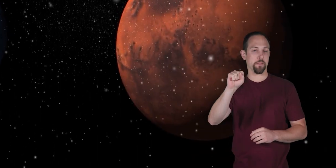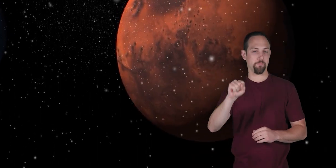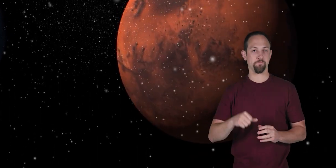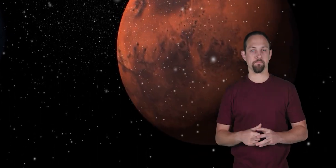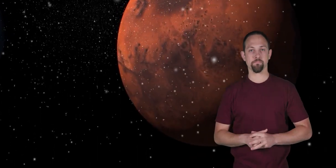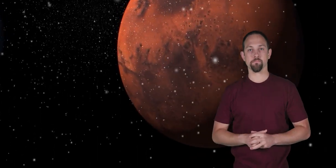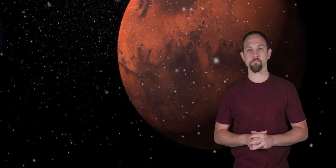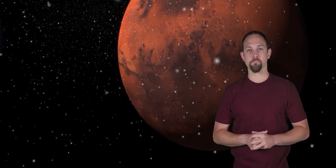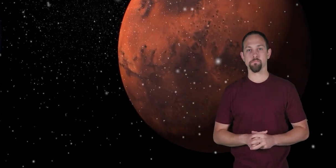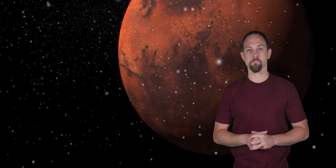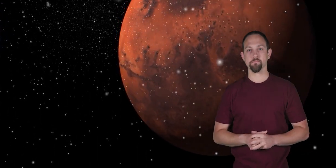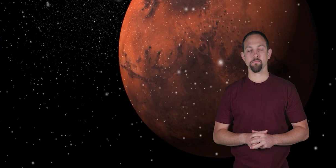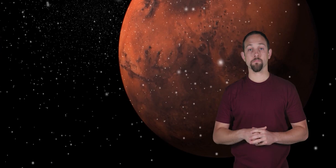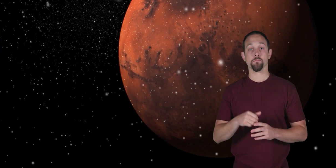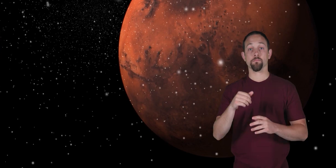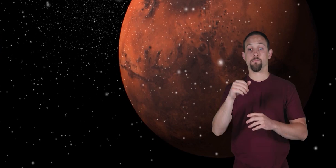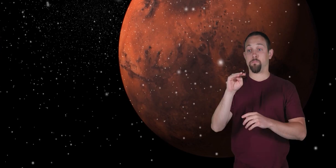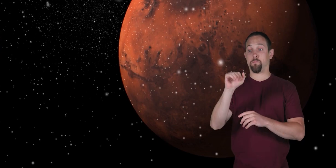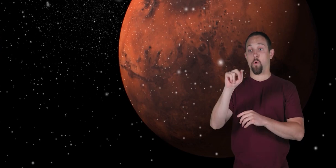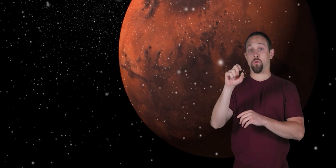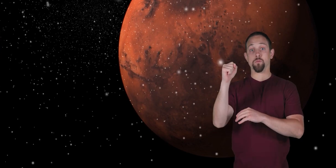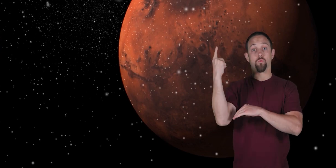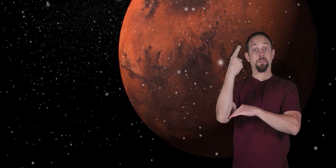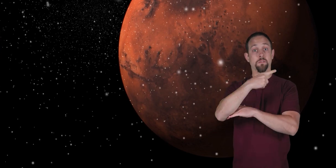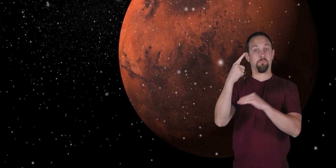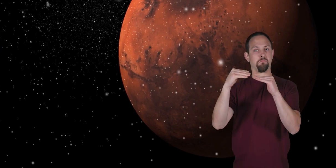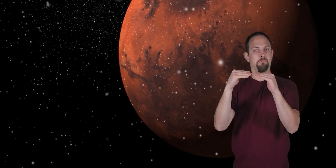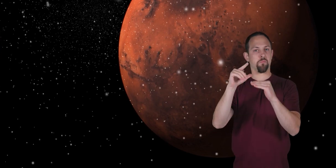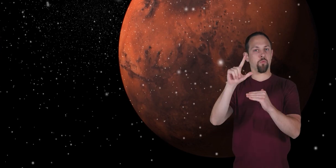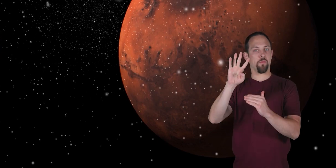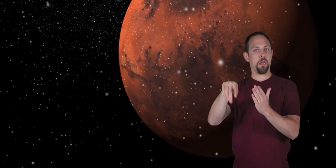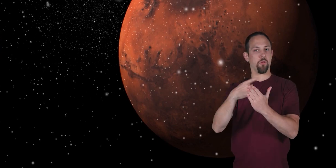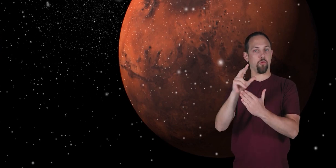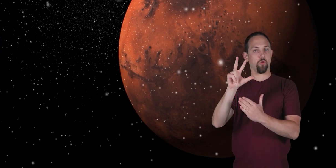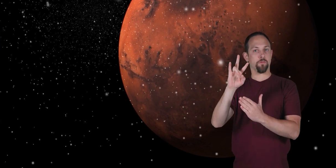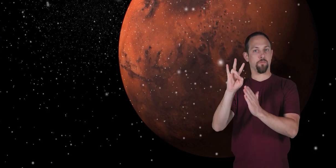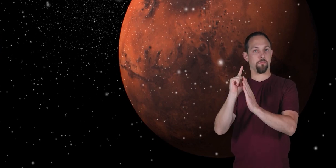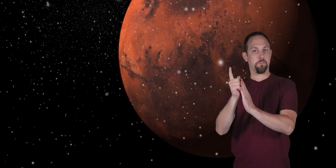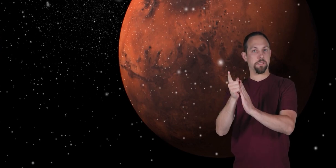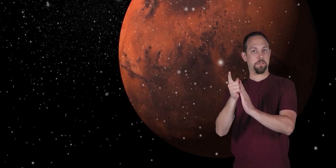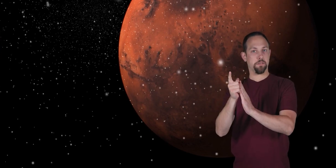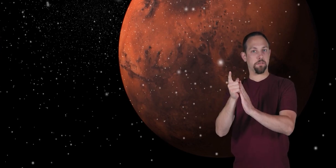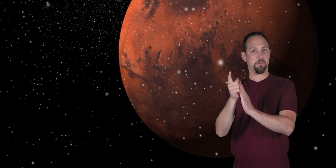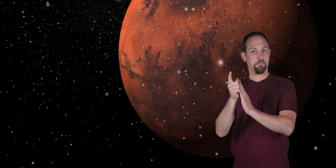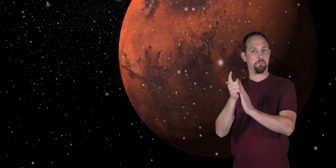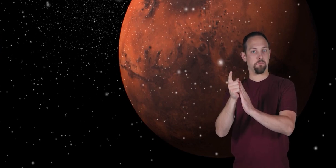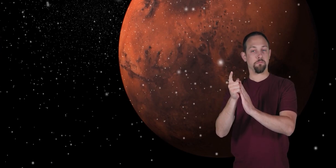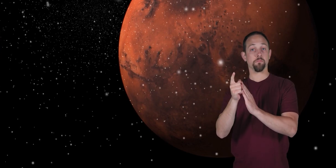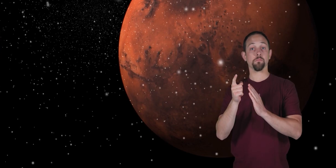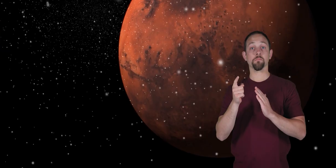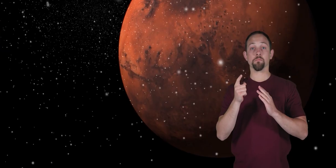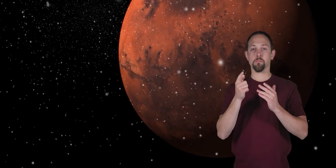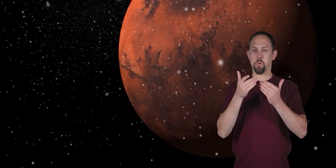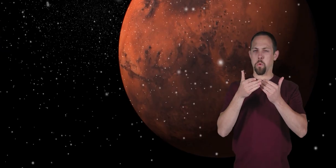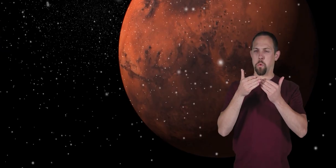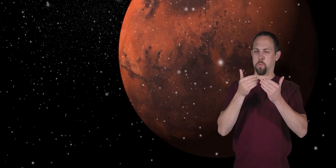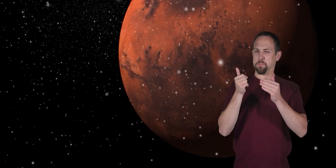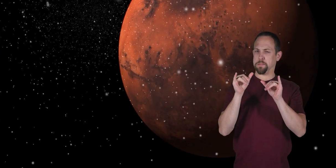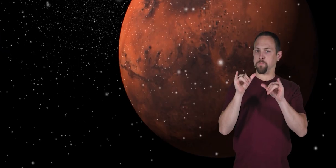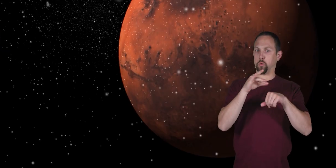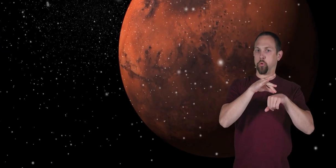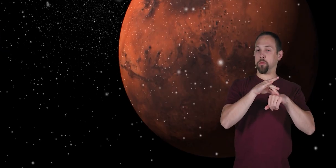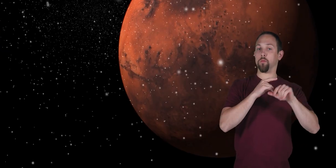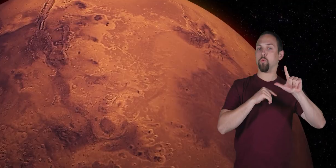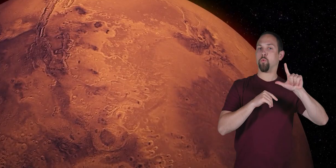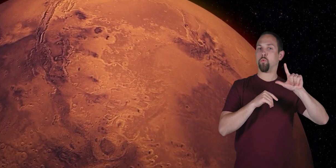A day on Mars lasts 24 hours and 37 minutes, which is just slightly longer than a day